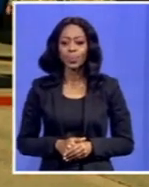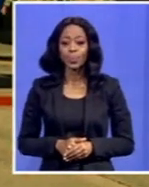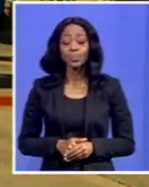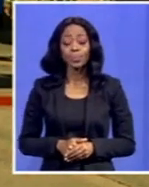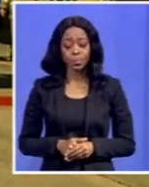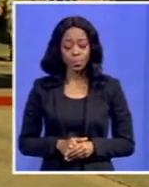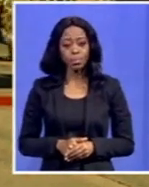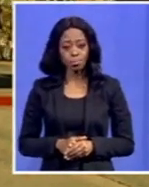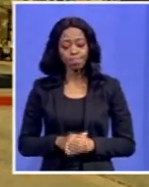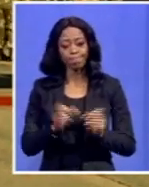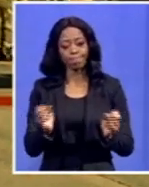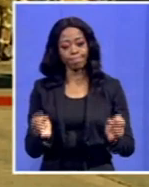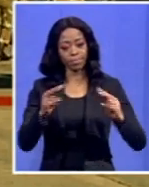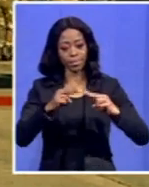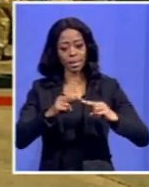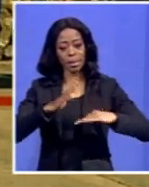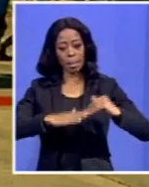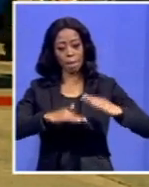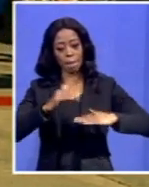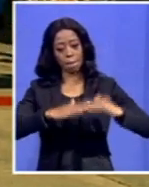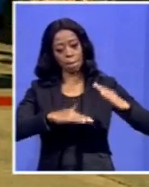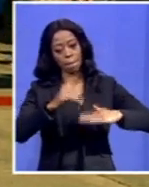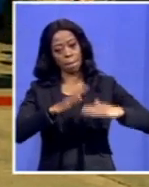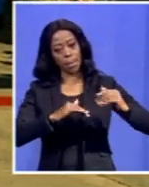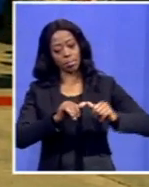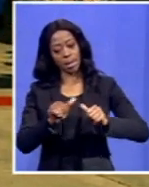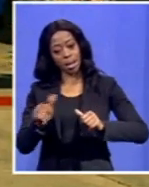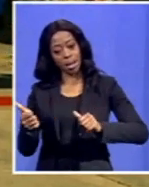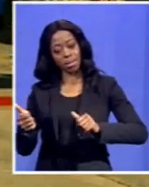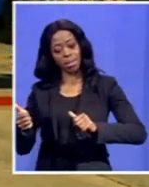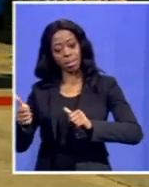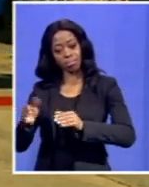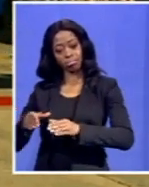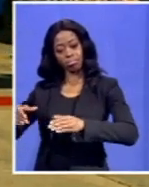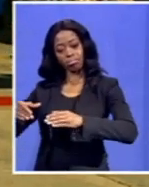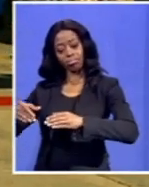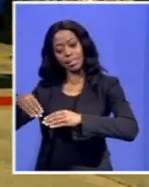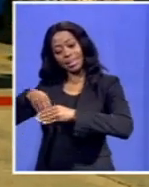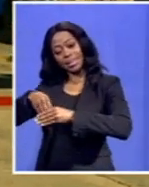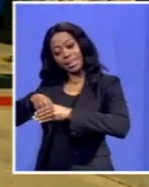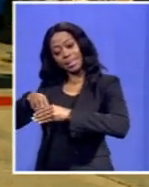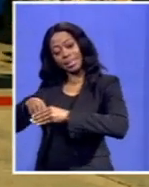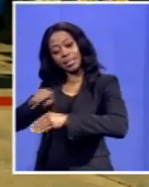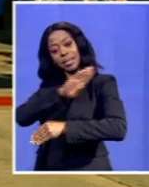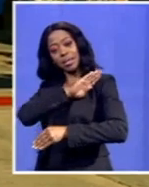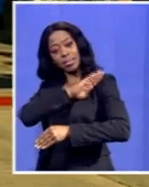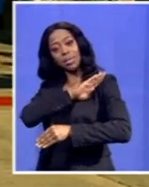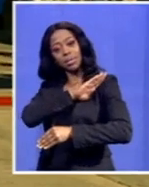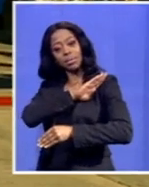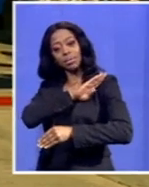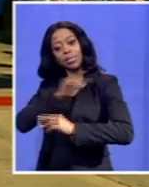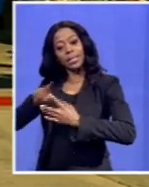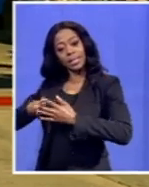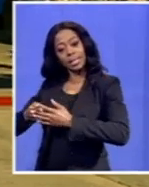Yes, bridges are being constructed by another formation within the SNDF. That is the